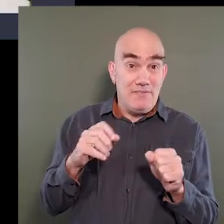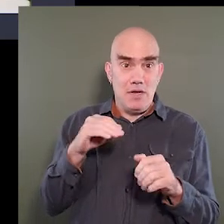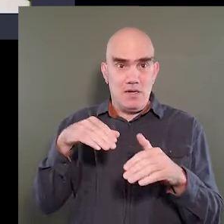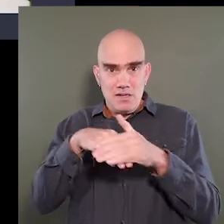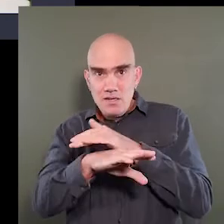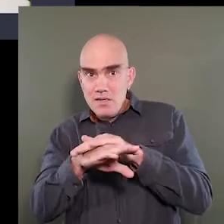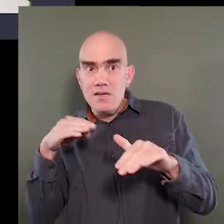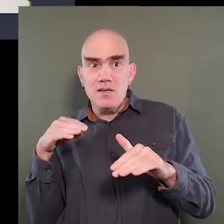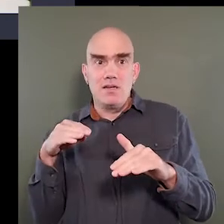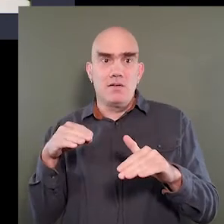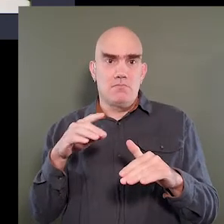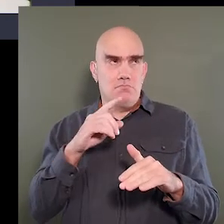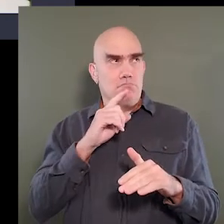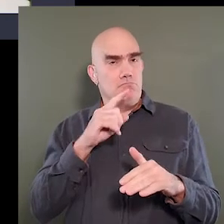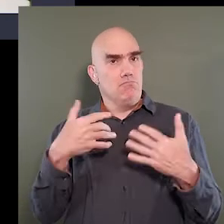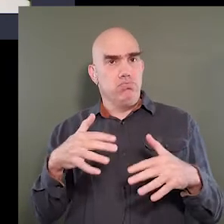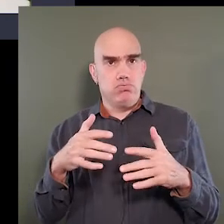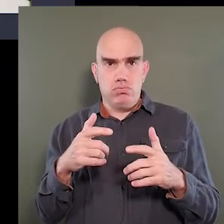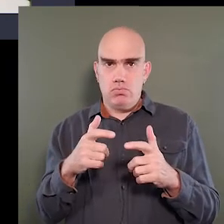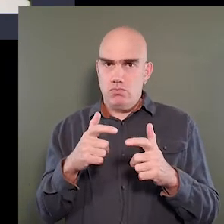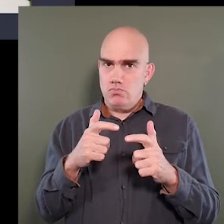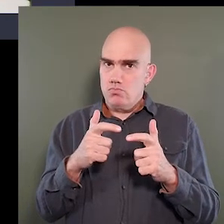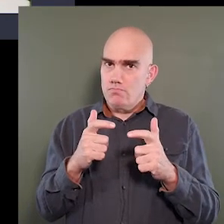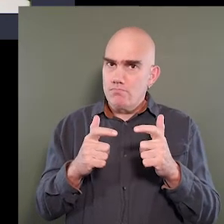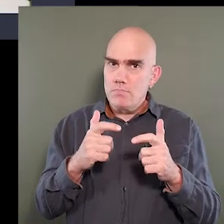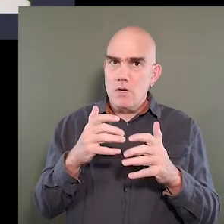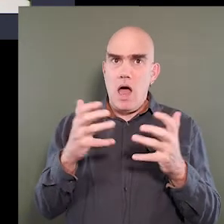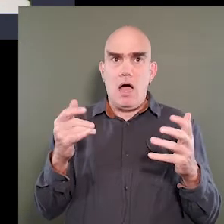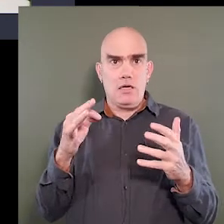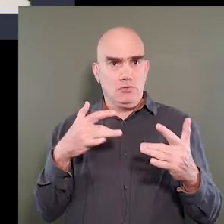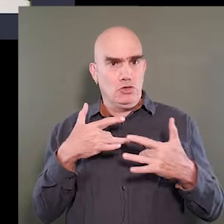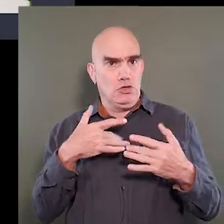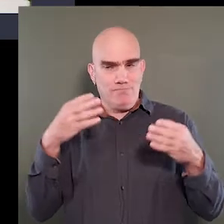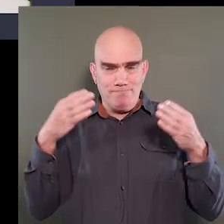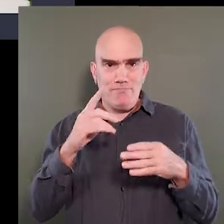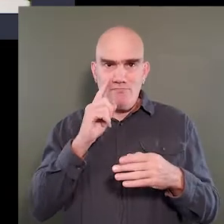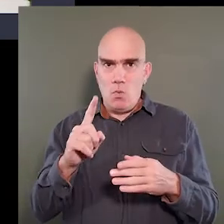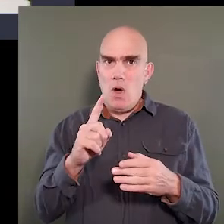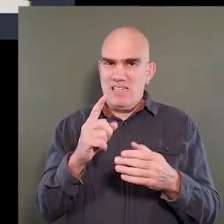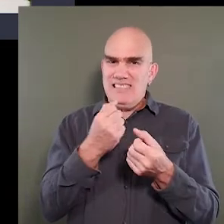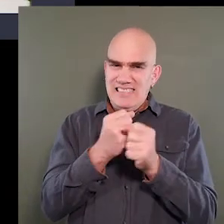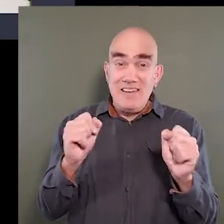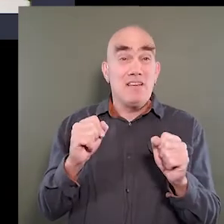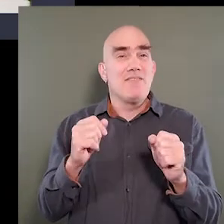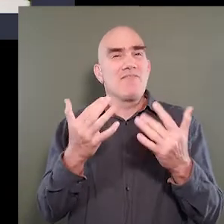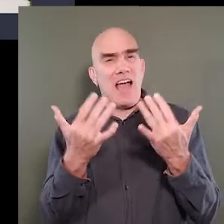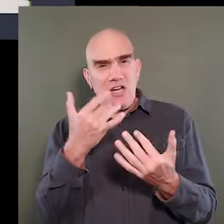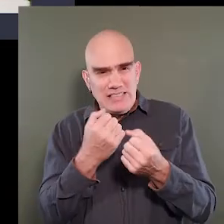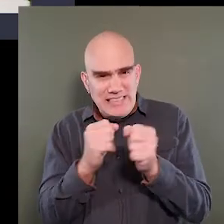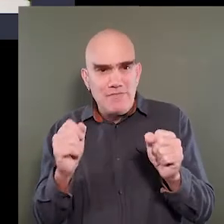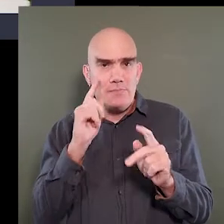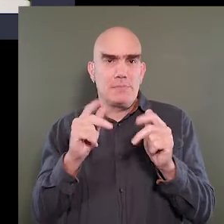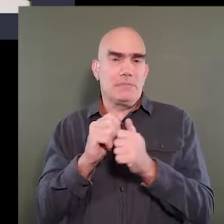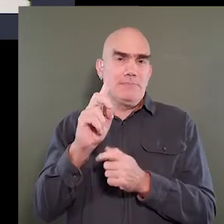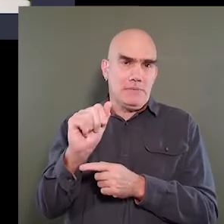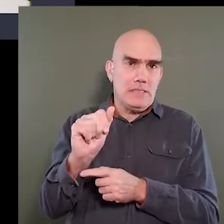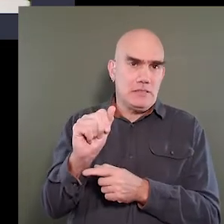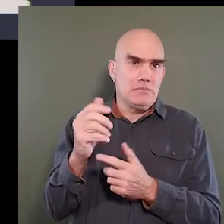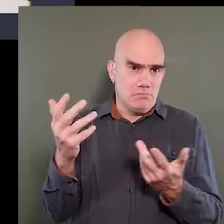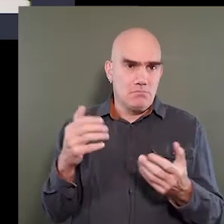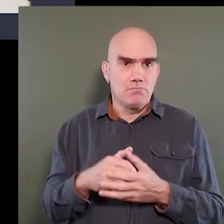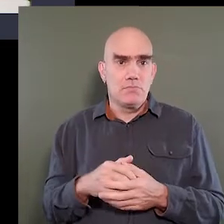ingress are a great concern for just life safety and fire safety for people with disabilities. These